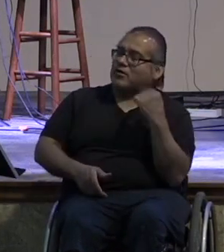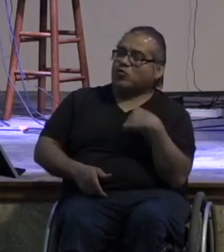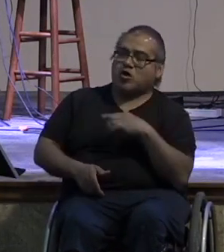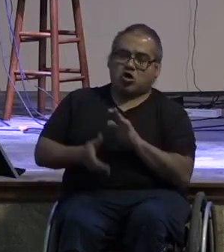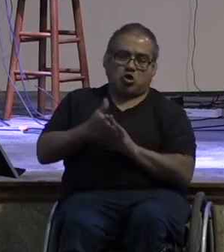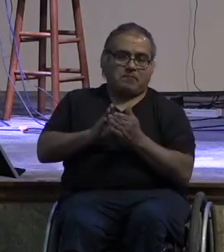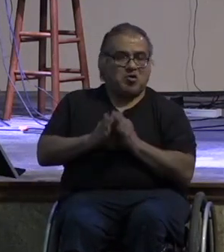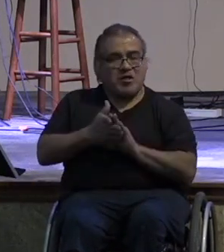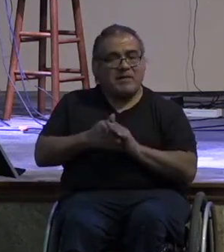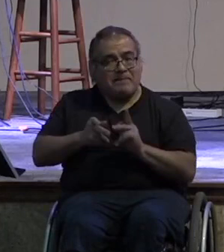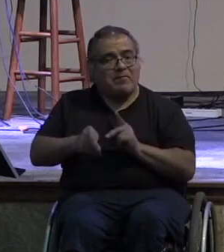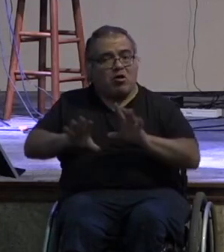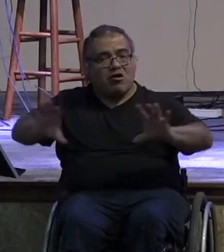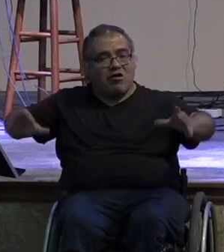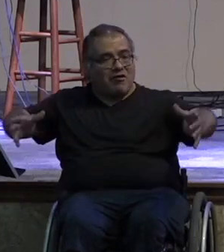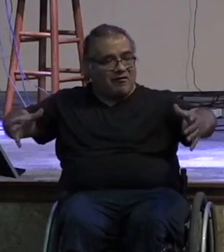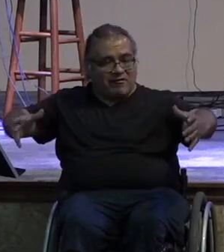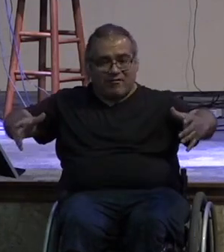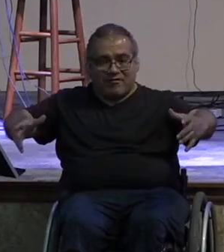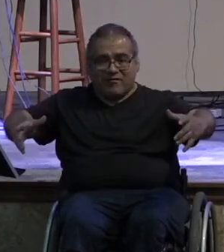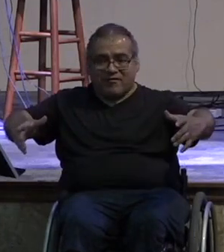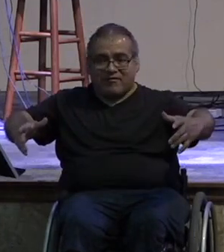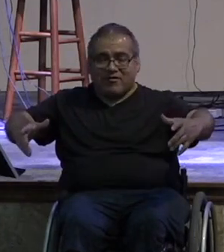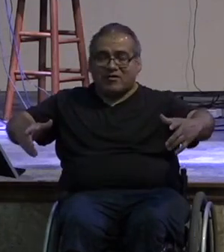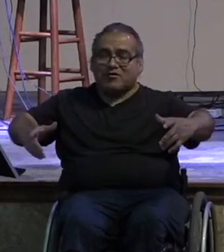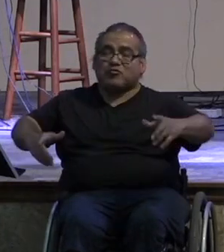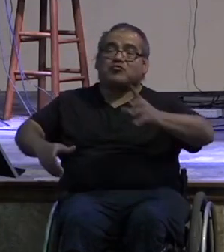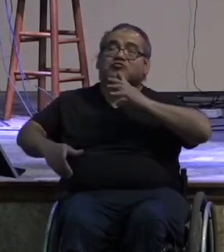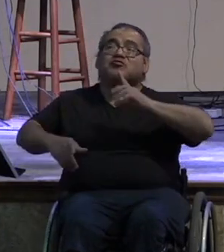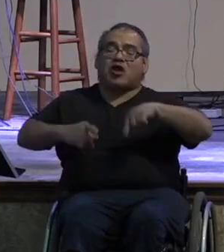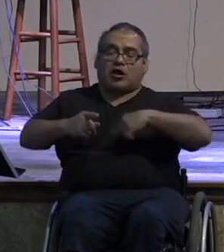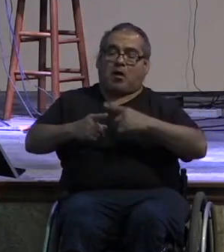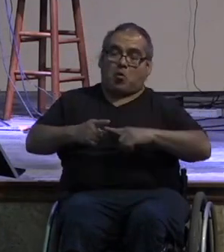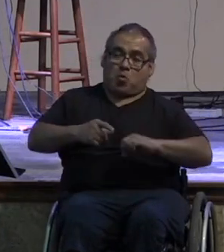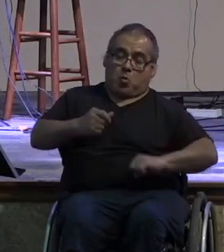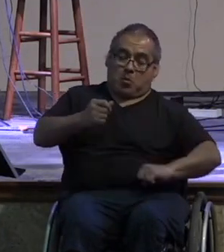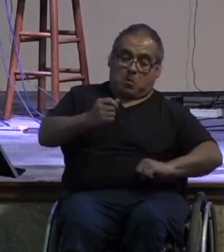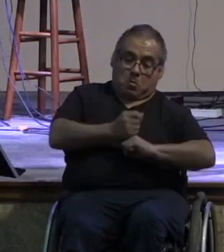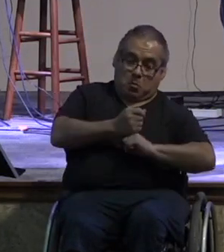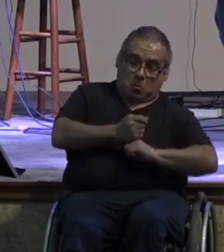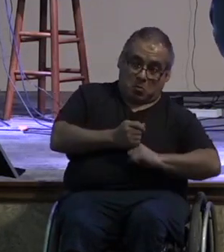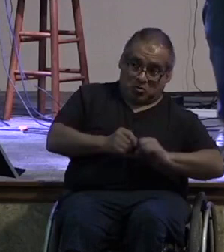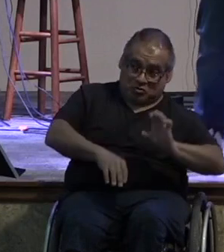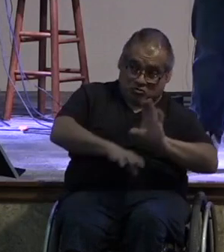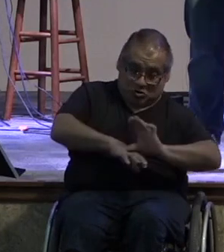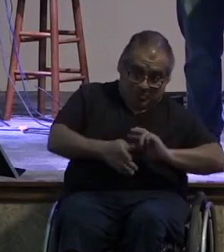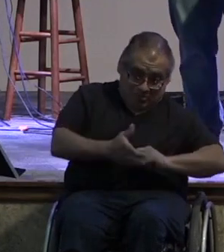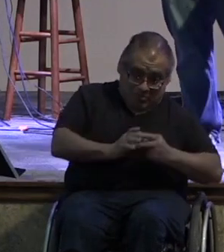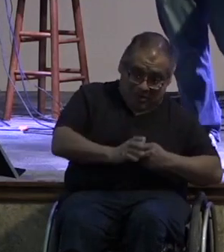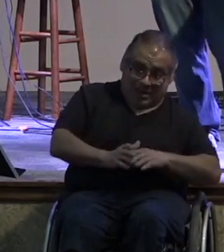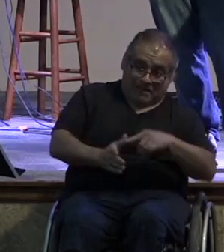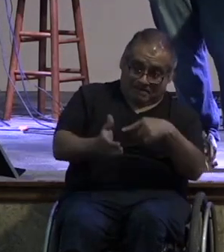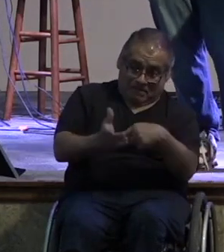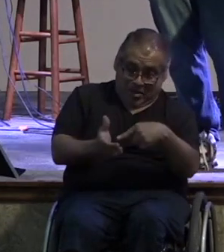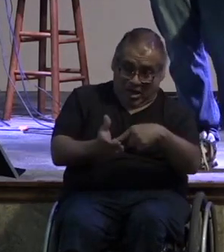when we hear somebody talk about giving to the church immediately it becomes an organization it falls in line with all the bills that we do